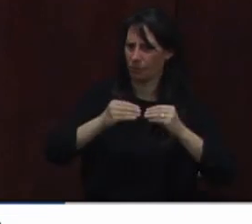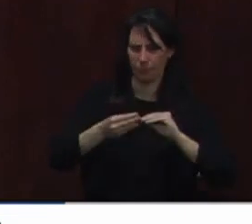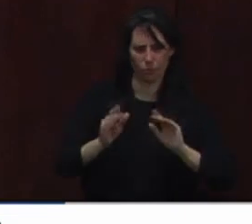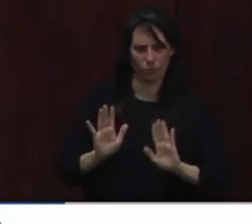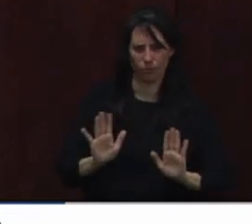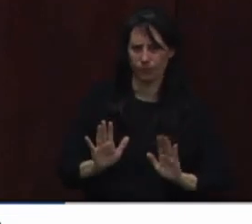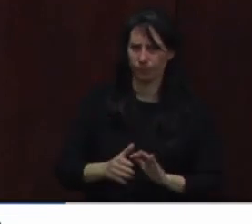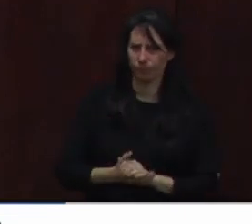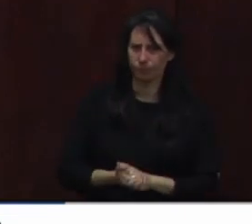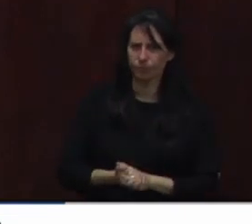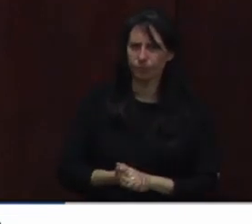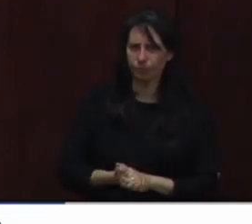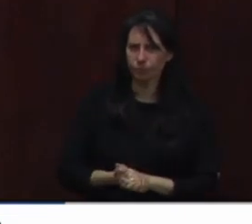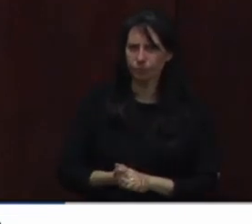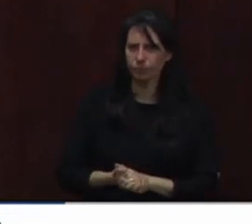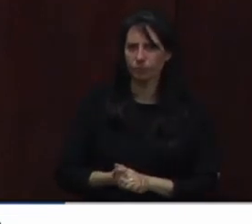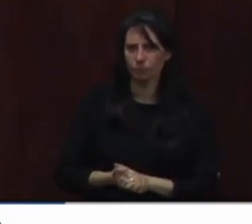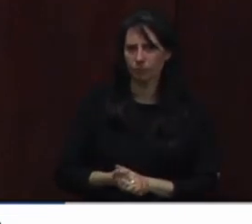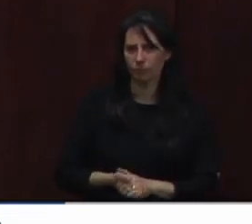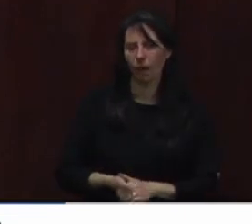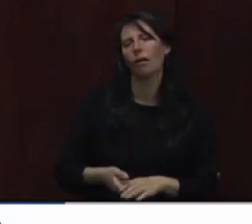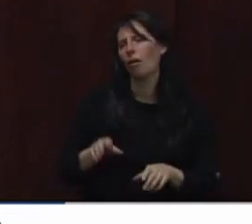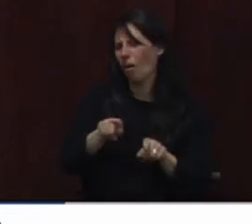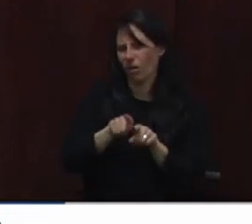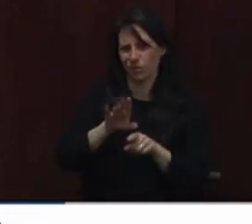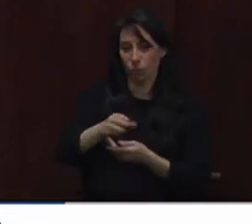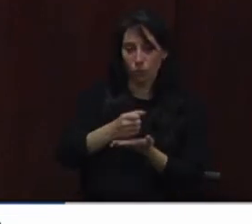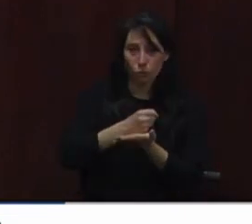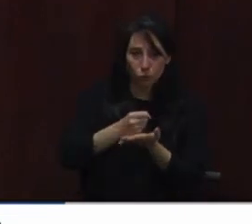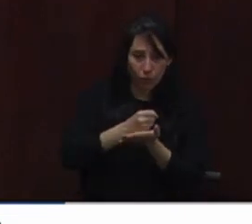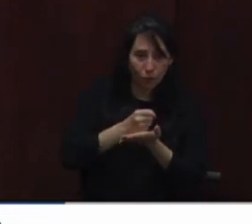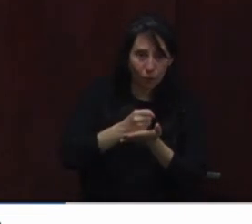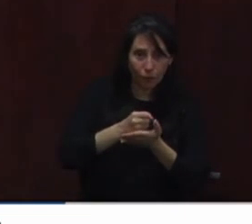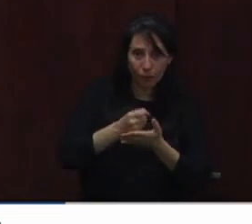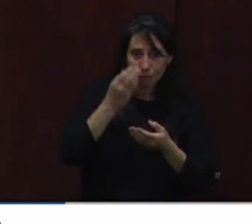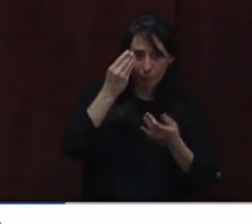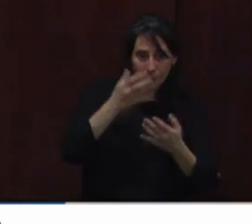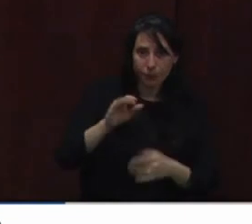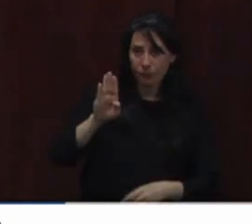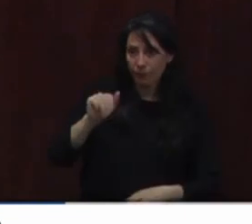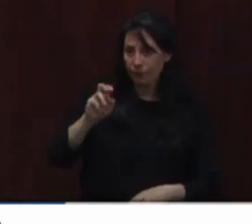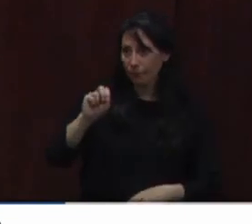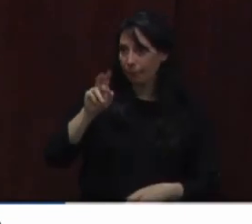I'm sorry. For payment. Yeah, and no payment information either. Thank you for the reminder.